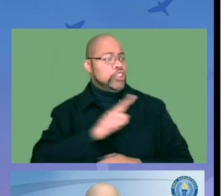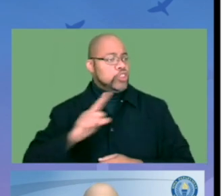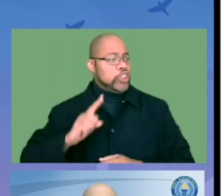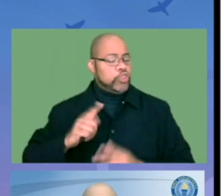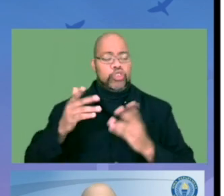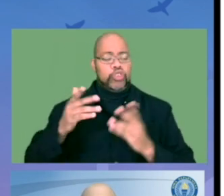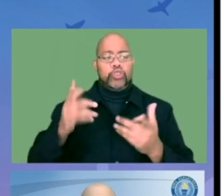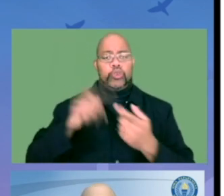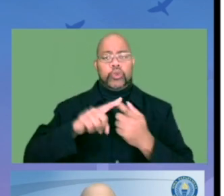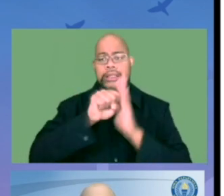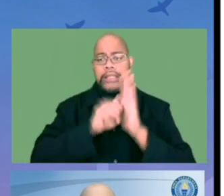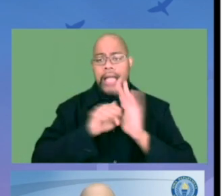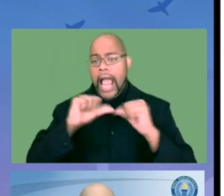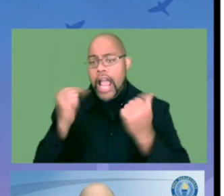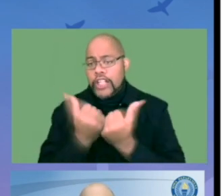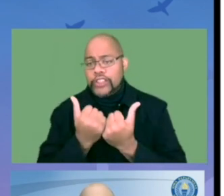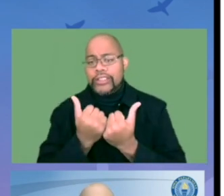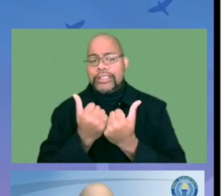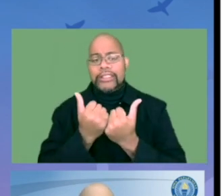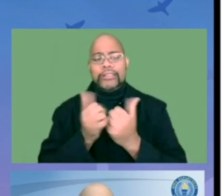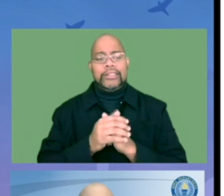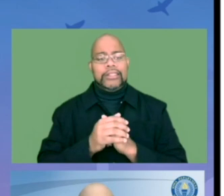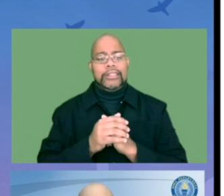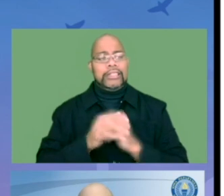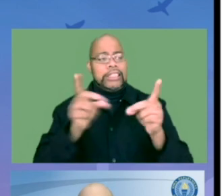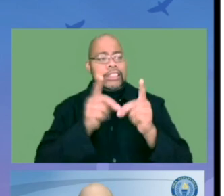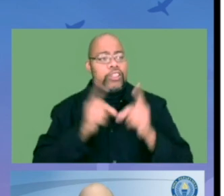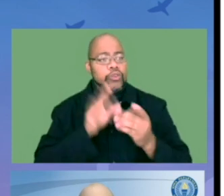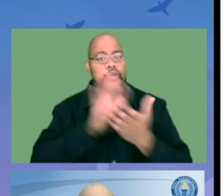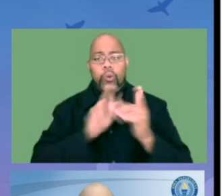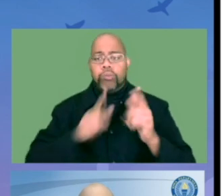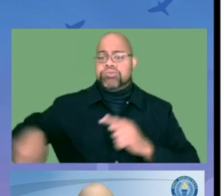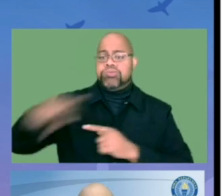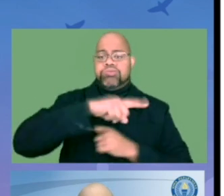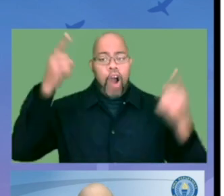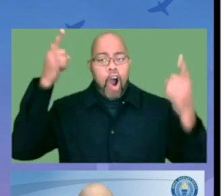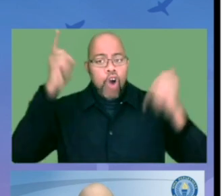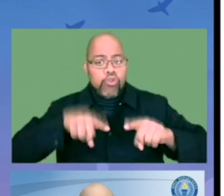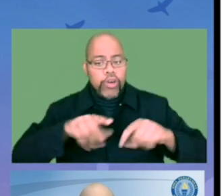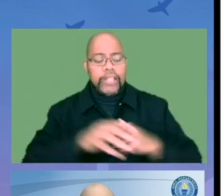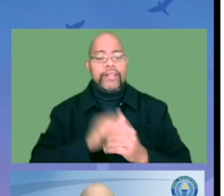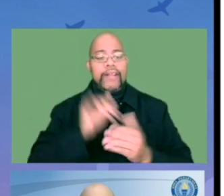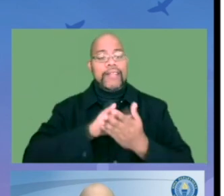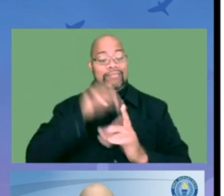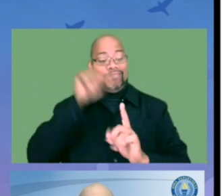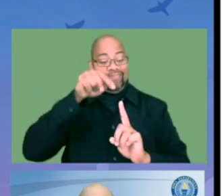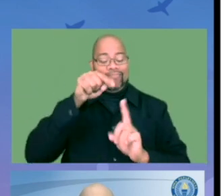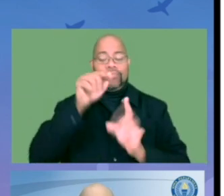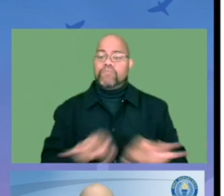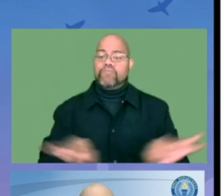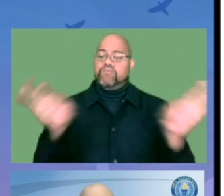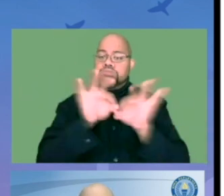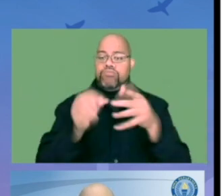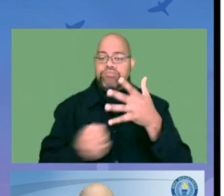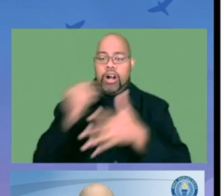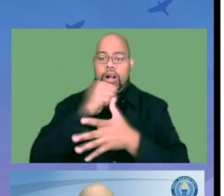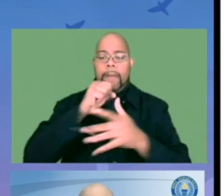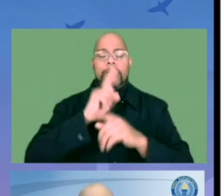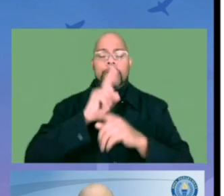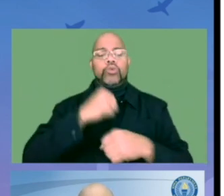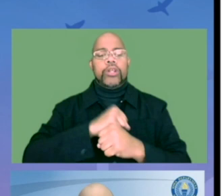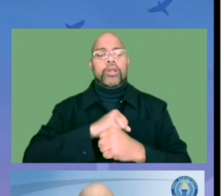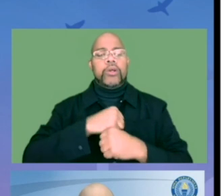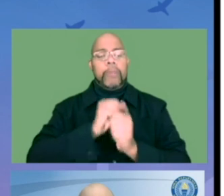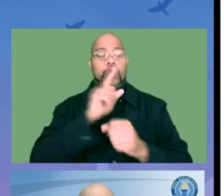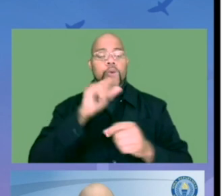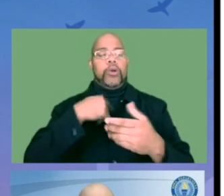governor to our legislature, state agencies, districts, and schools that this is an important priority